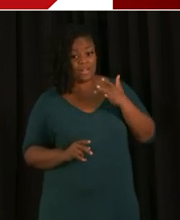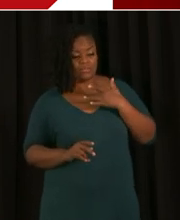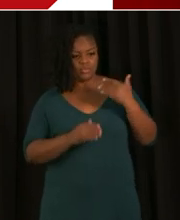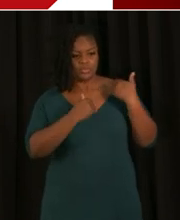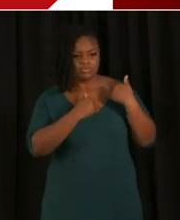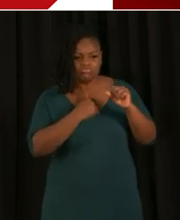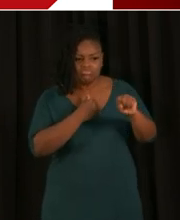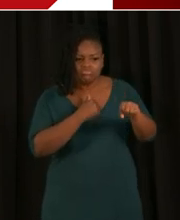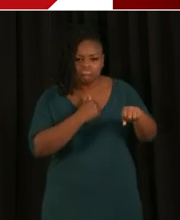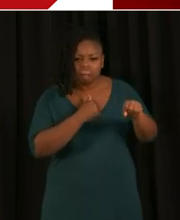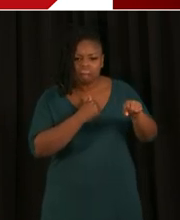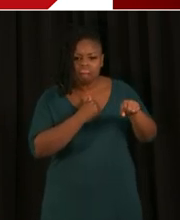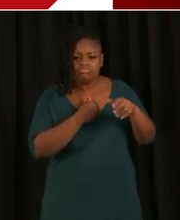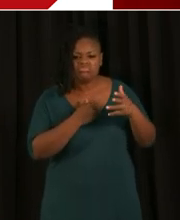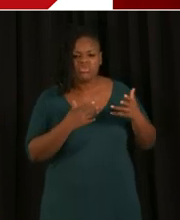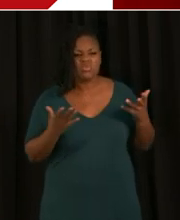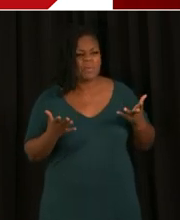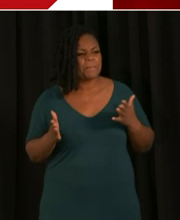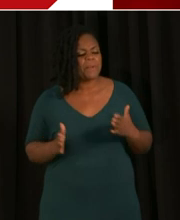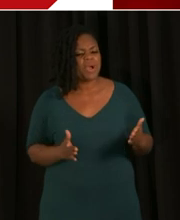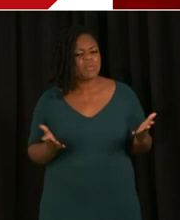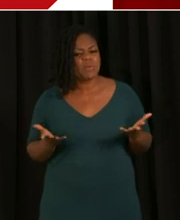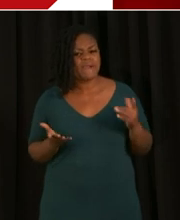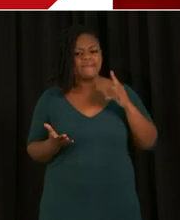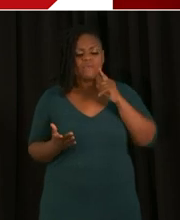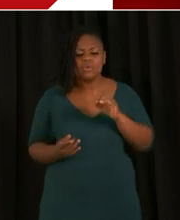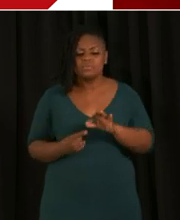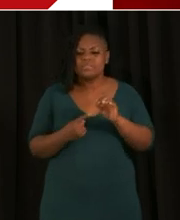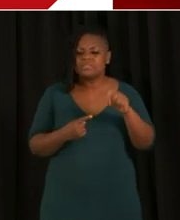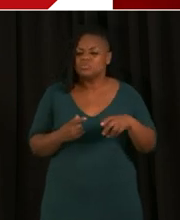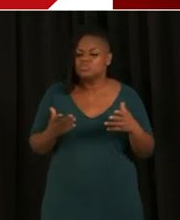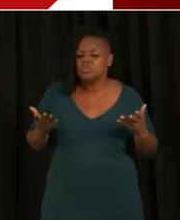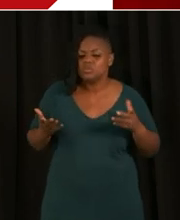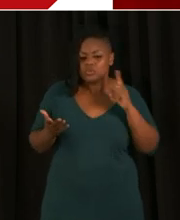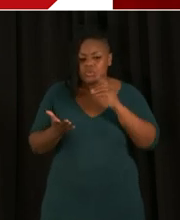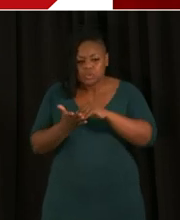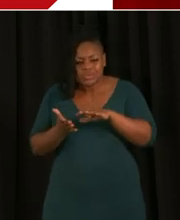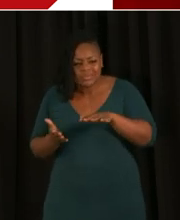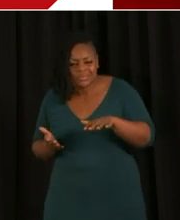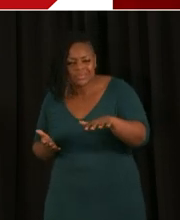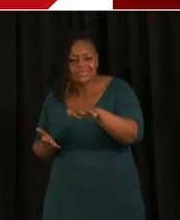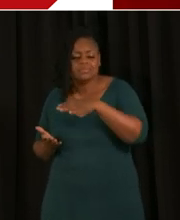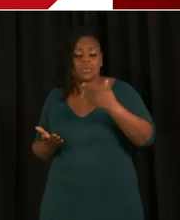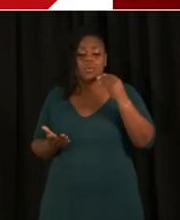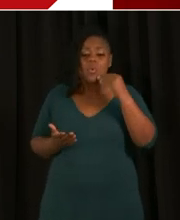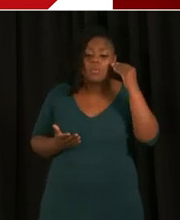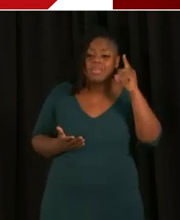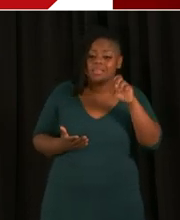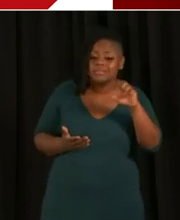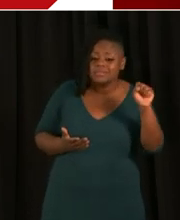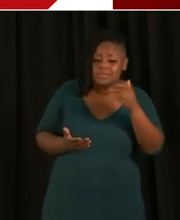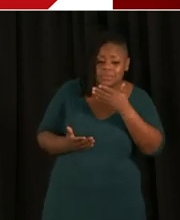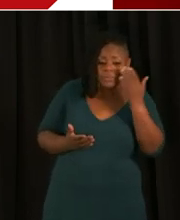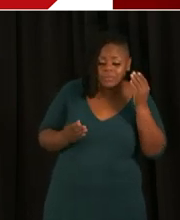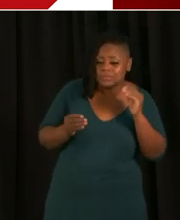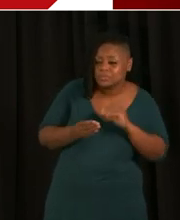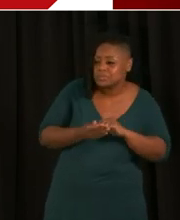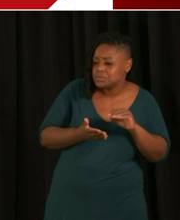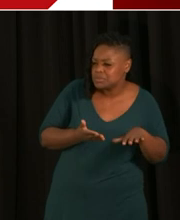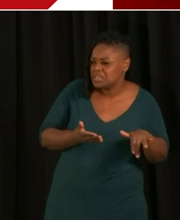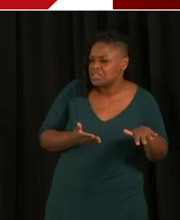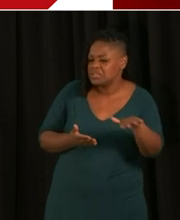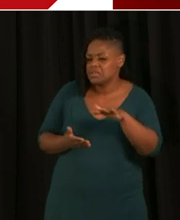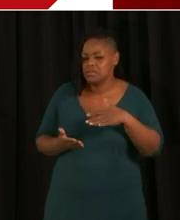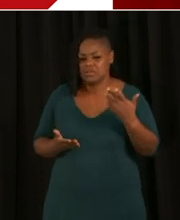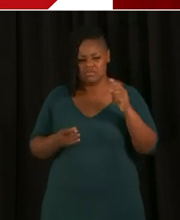plan? What's the plan for special needs children, for homeless children, for all children? I mean, are we really going to go a full